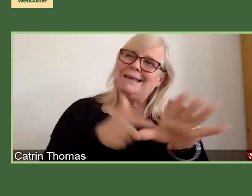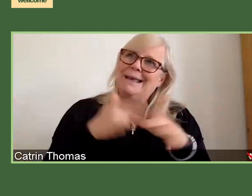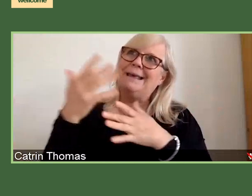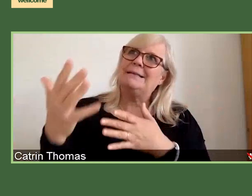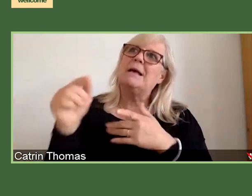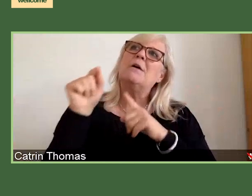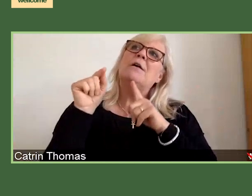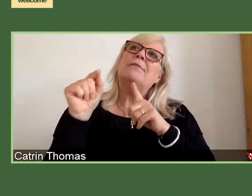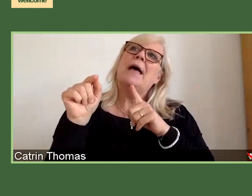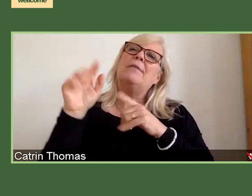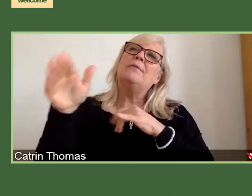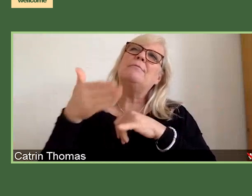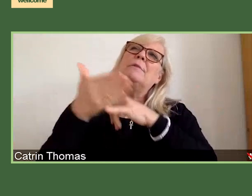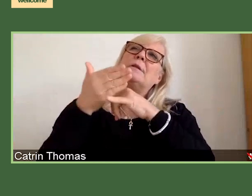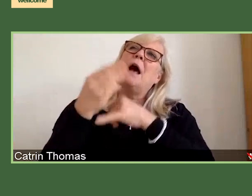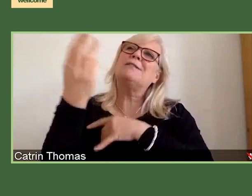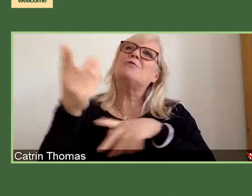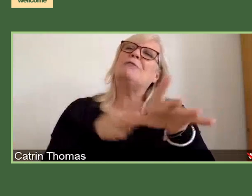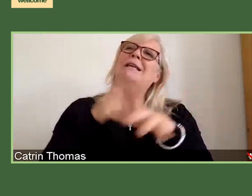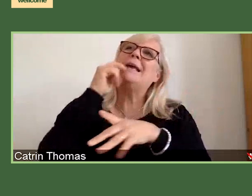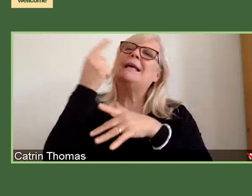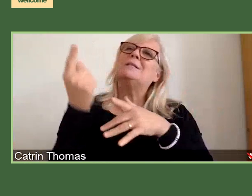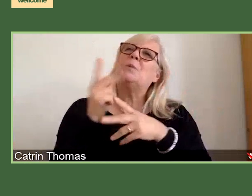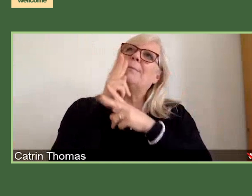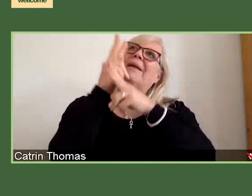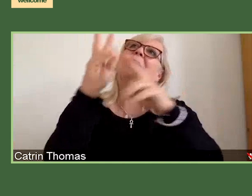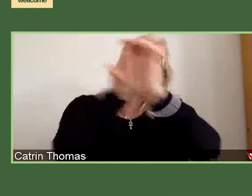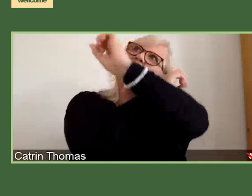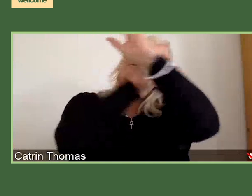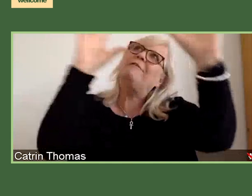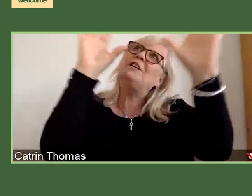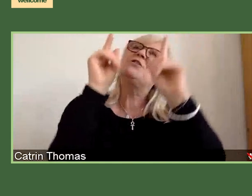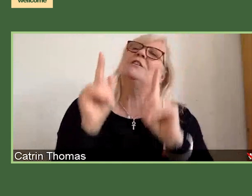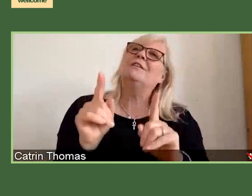putting on our scheme pages and in our assessment criteria.